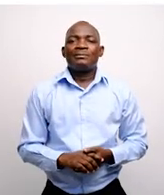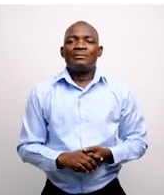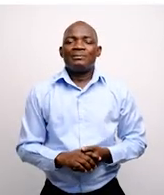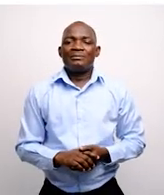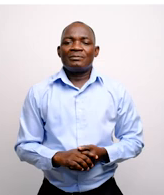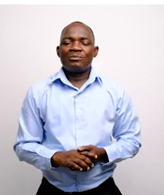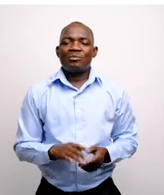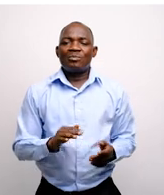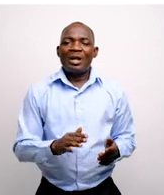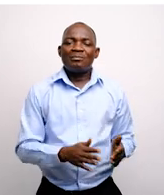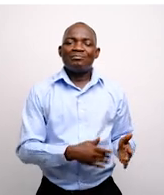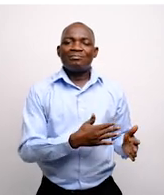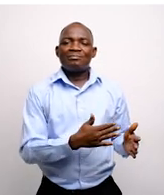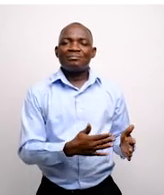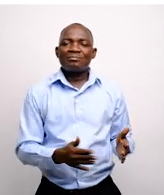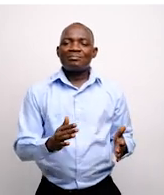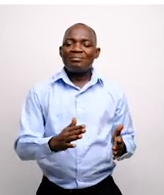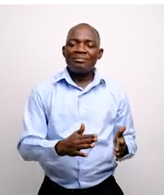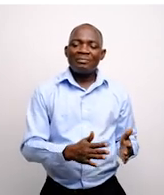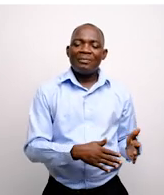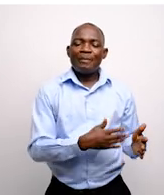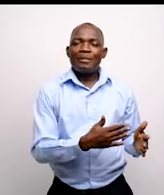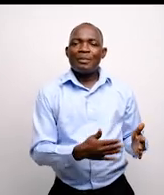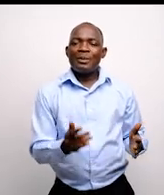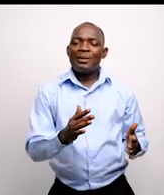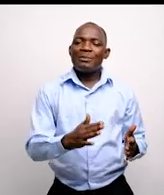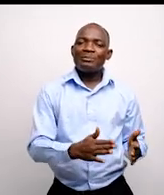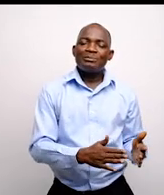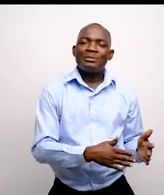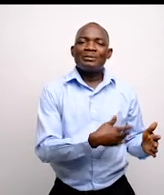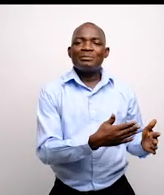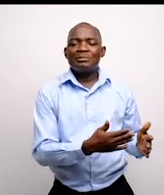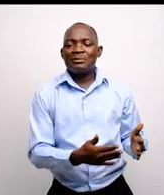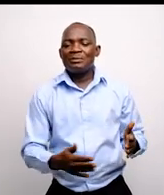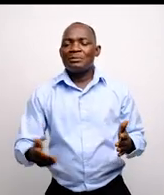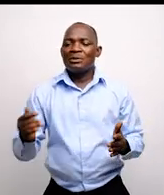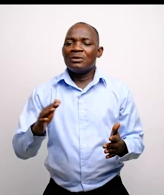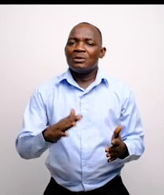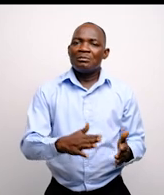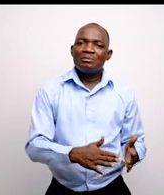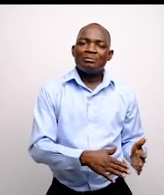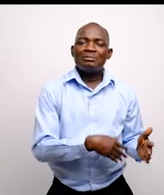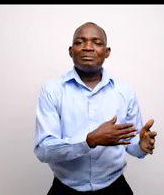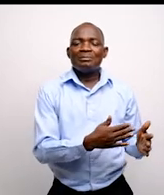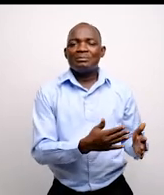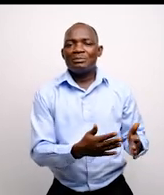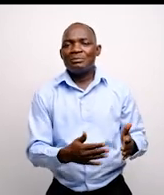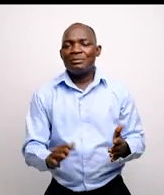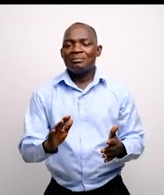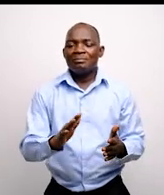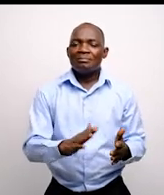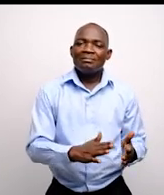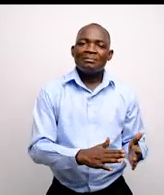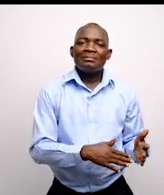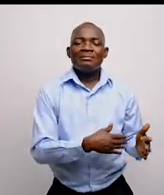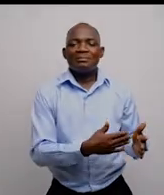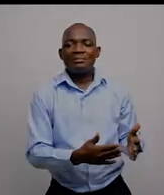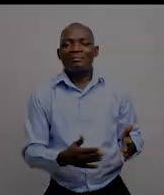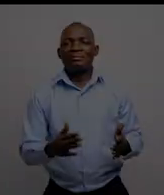END